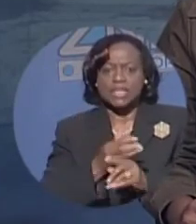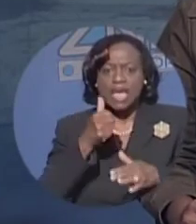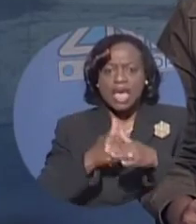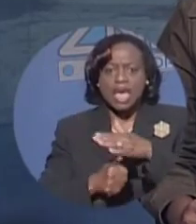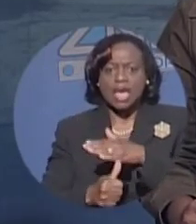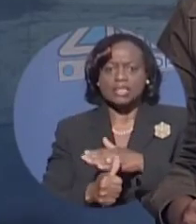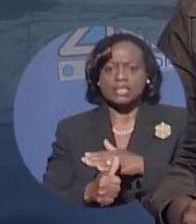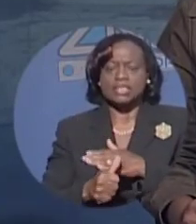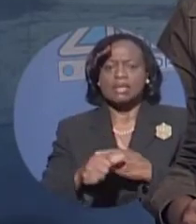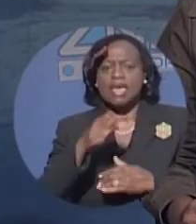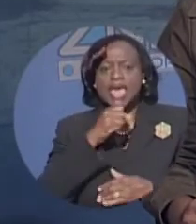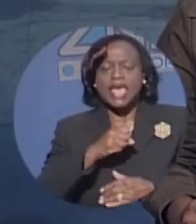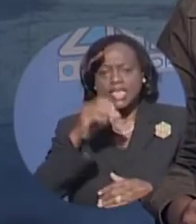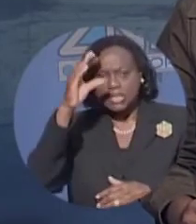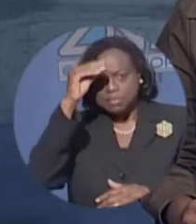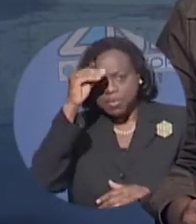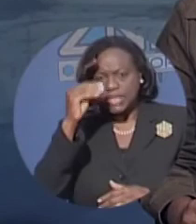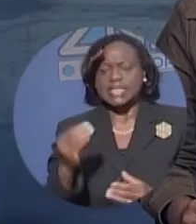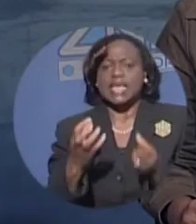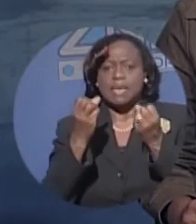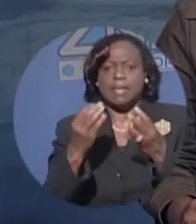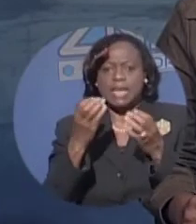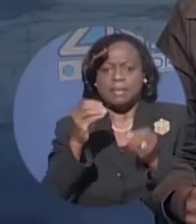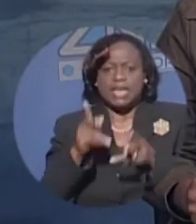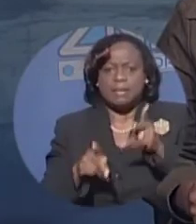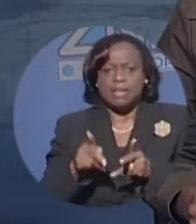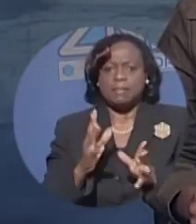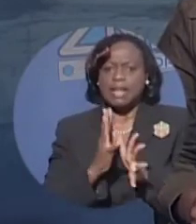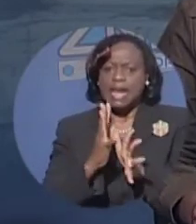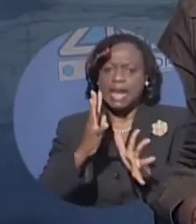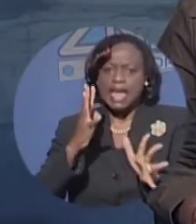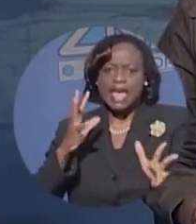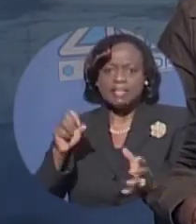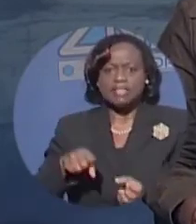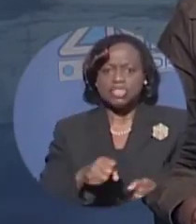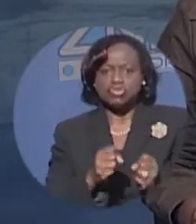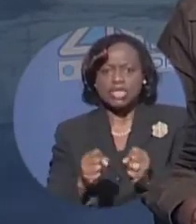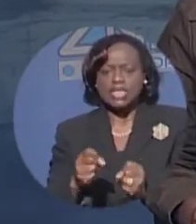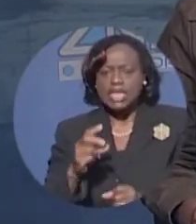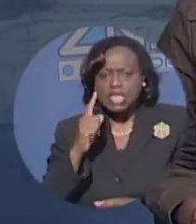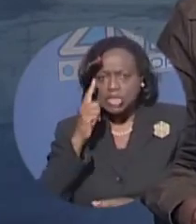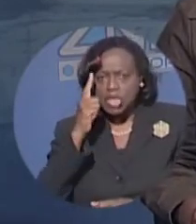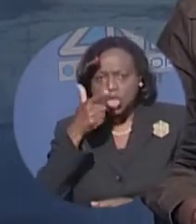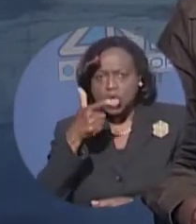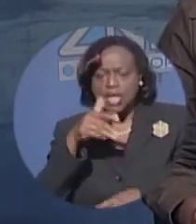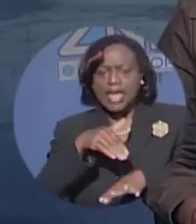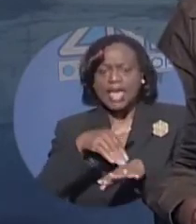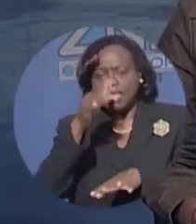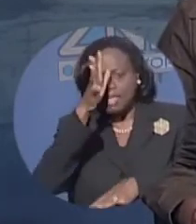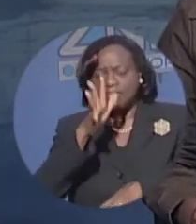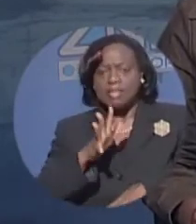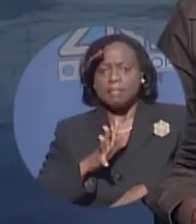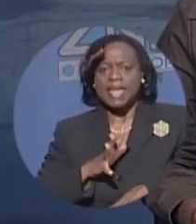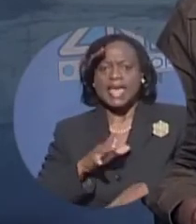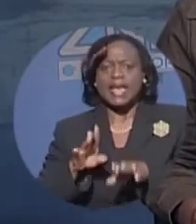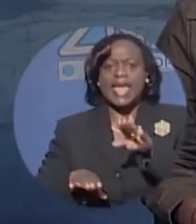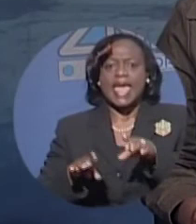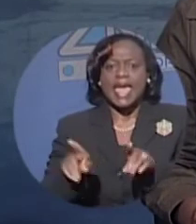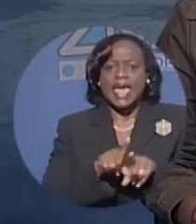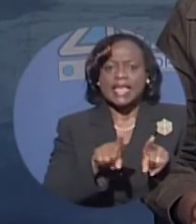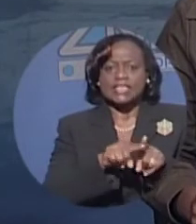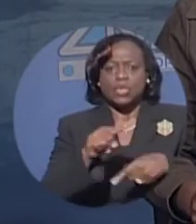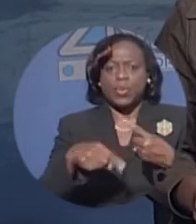today, scores of angry Nasuvians lined Parliament Street to get a glimpse of the father of a teenage boy as he was escorted to court.